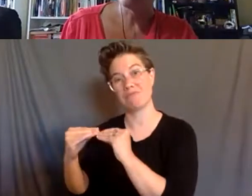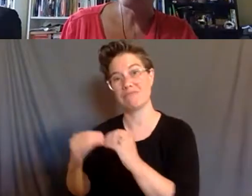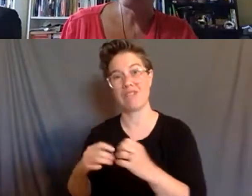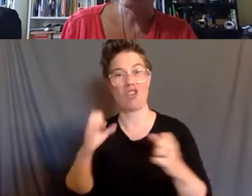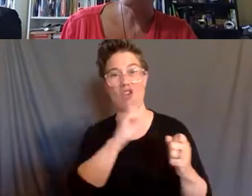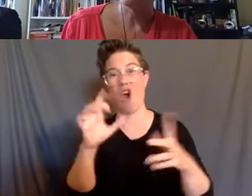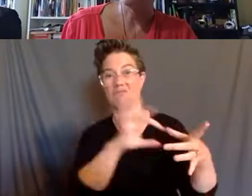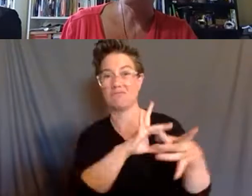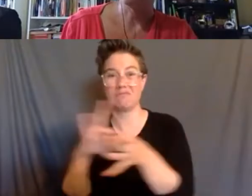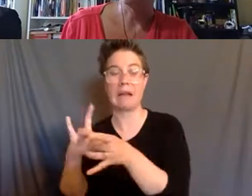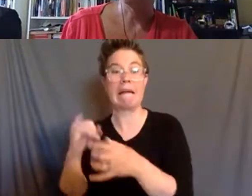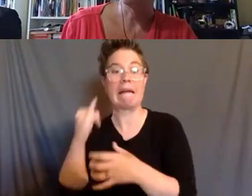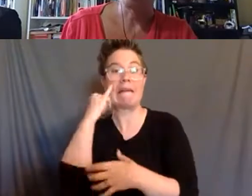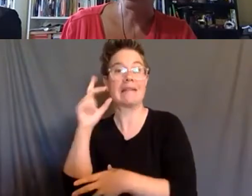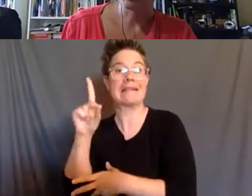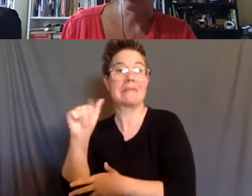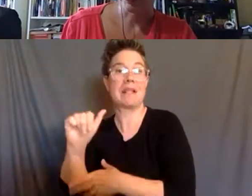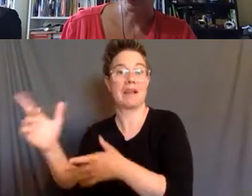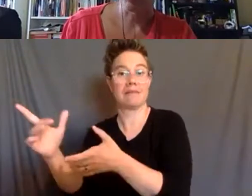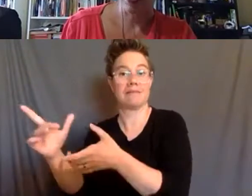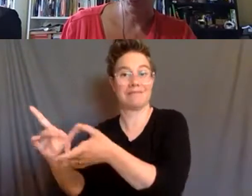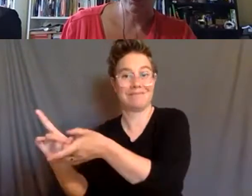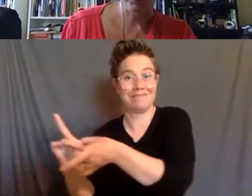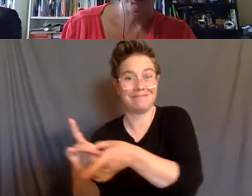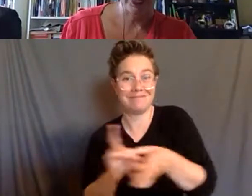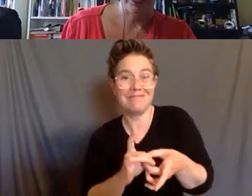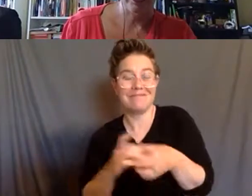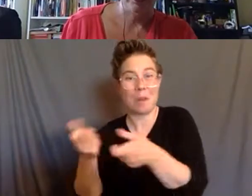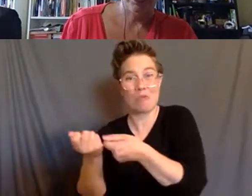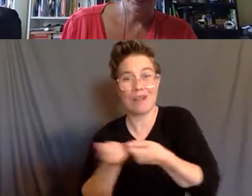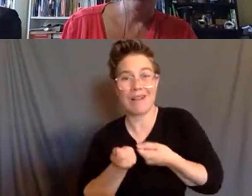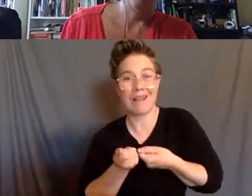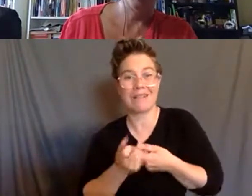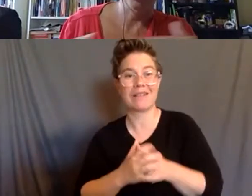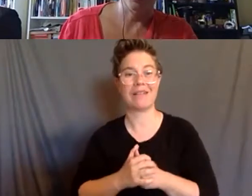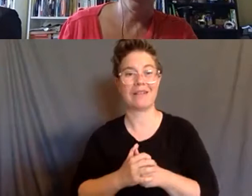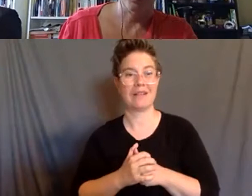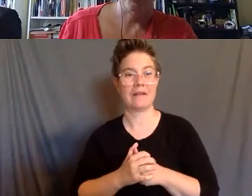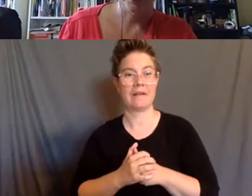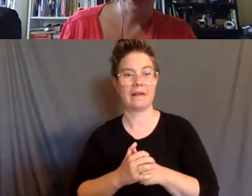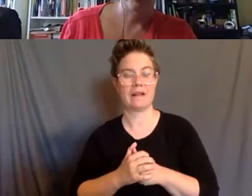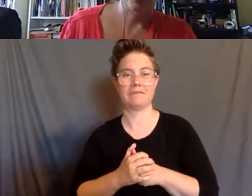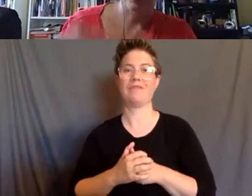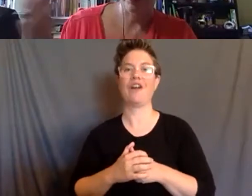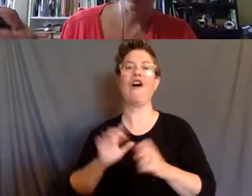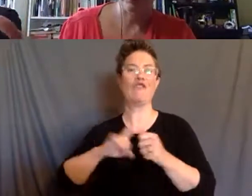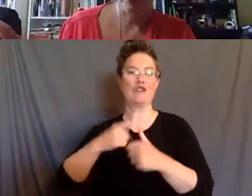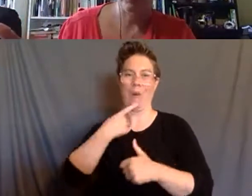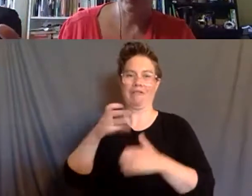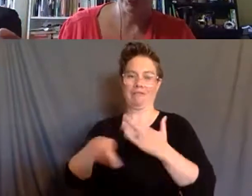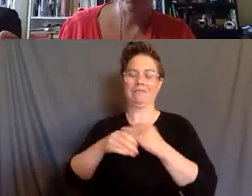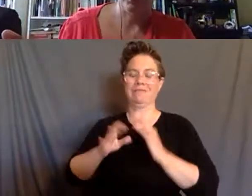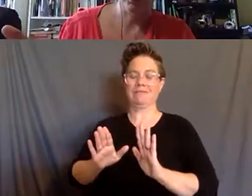bring disability into it, I want to also say from the get go that, and I think that